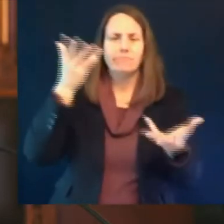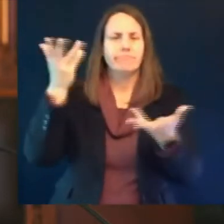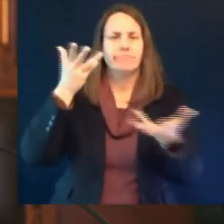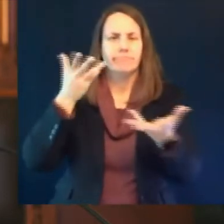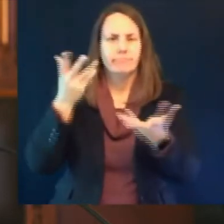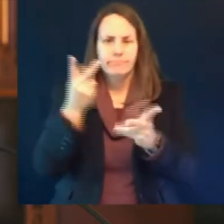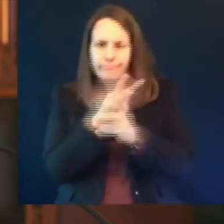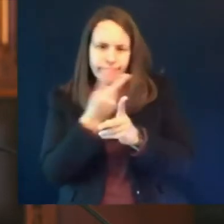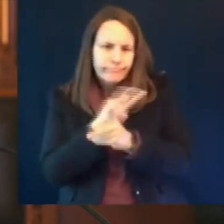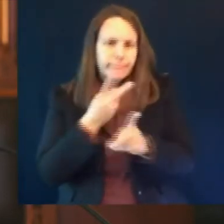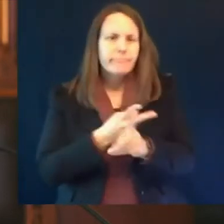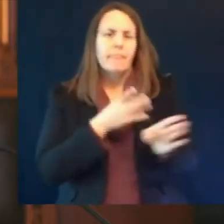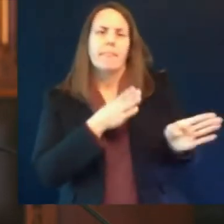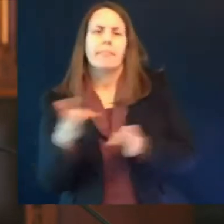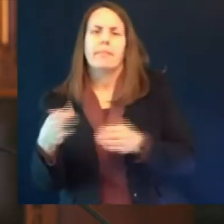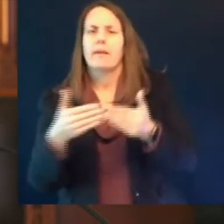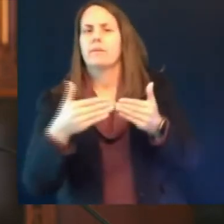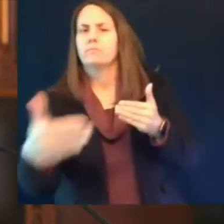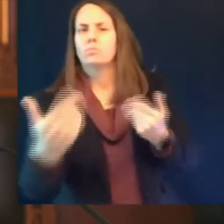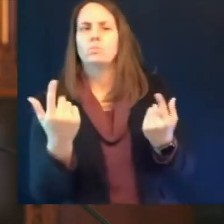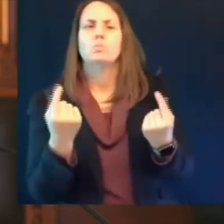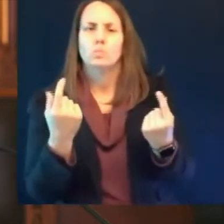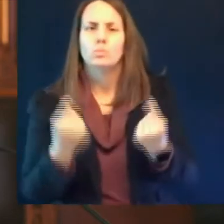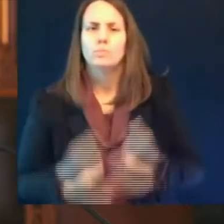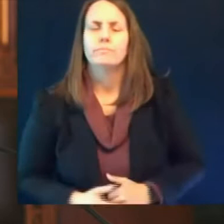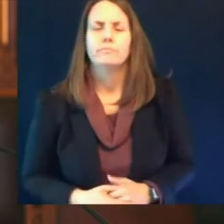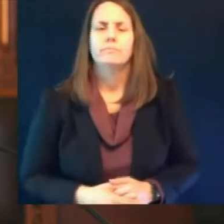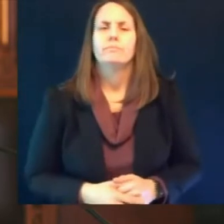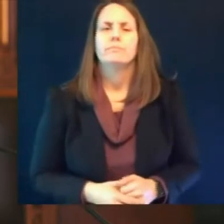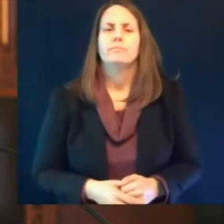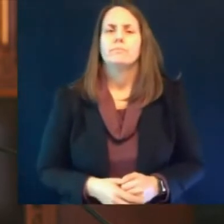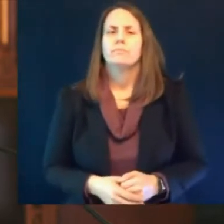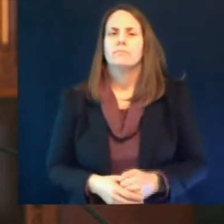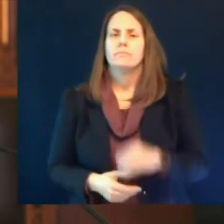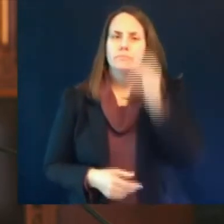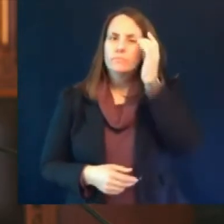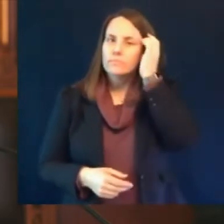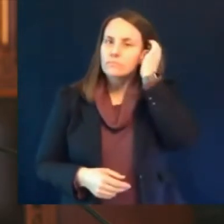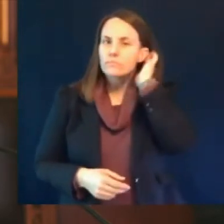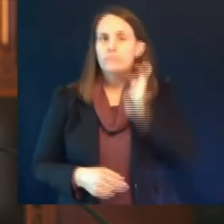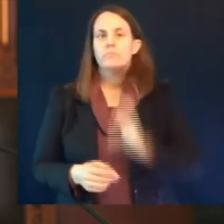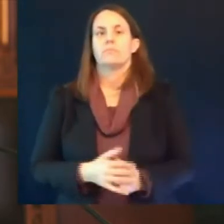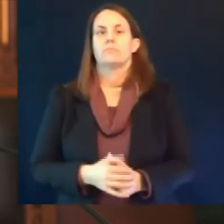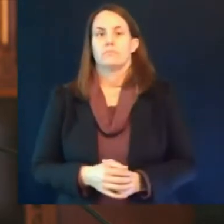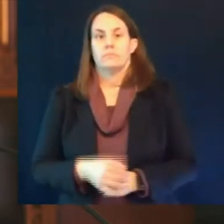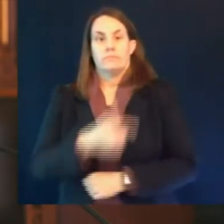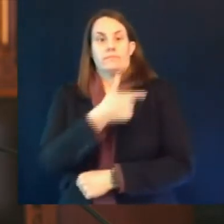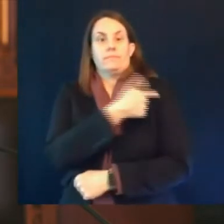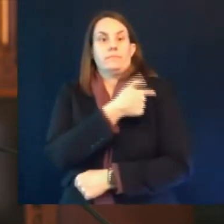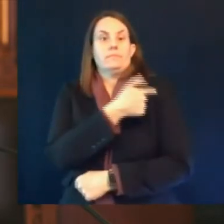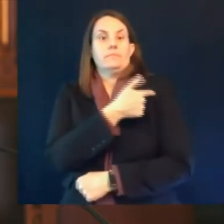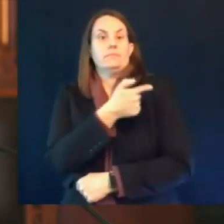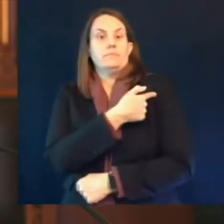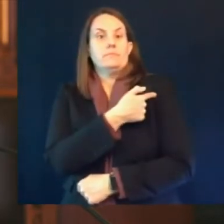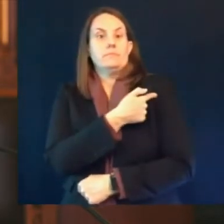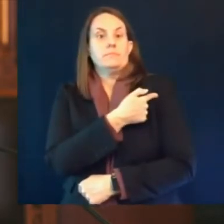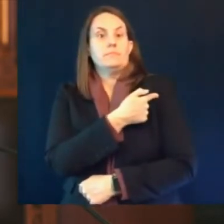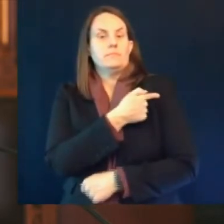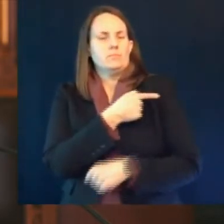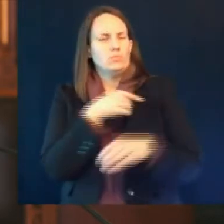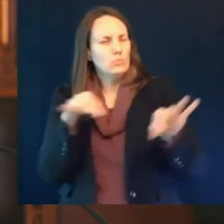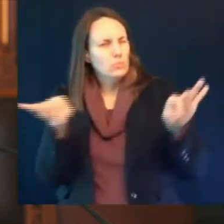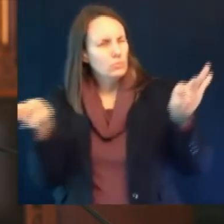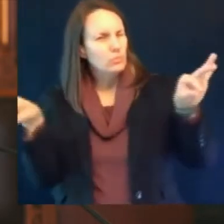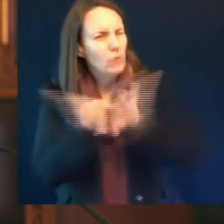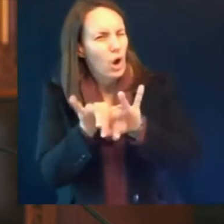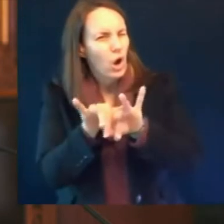and to be sure vaccine remains a very important tool in our work to stop covid and save